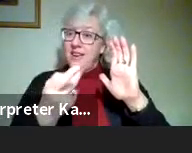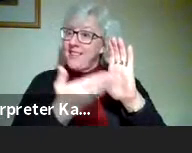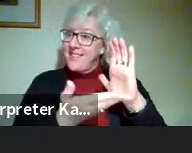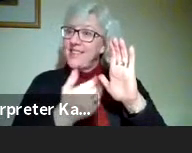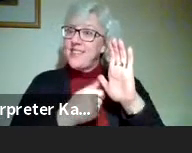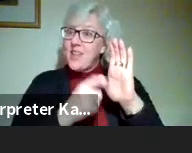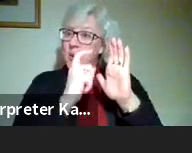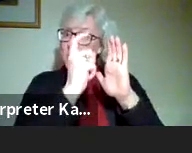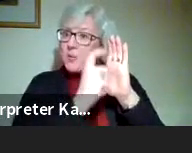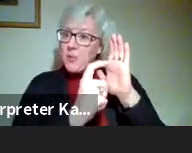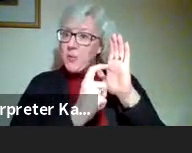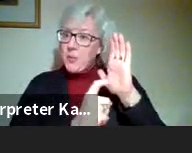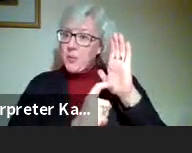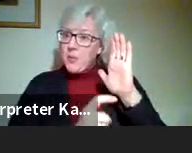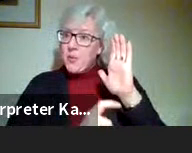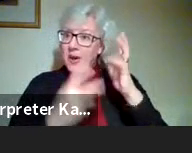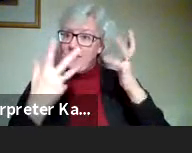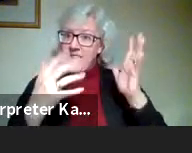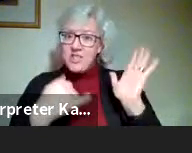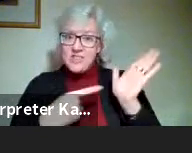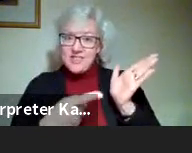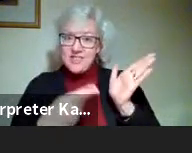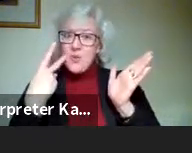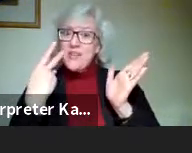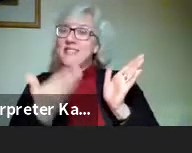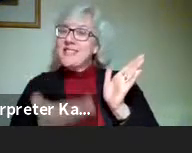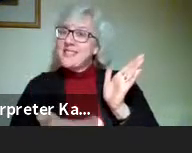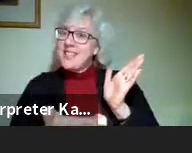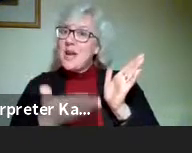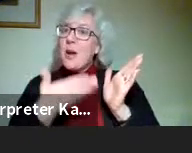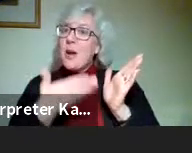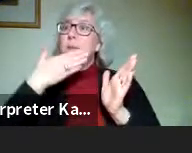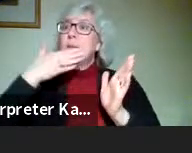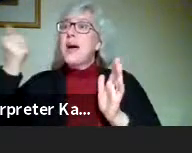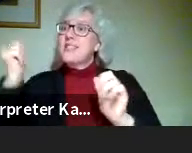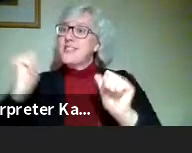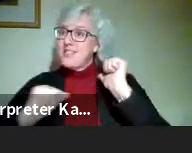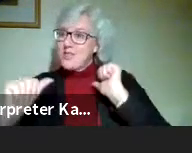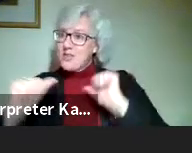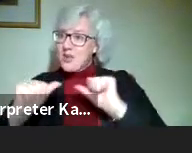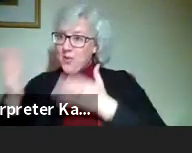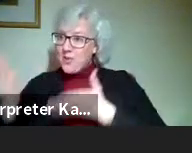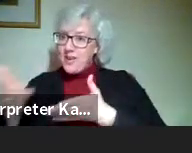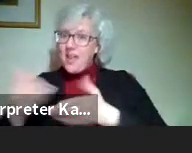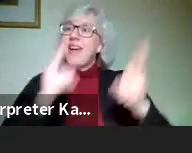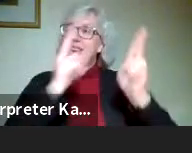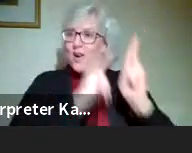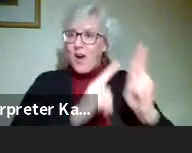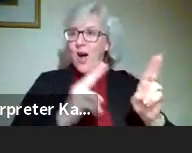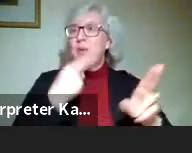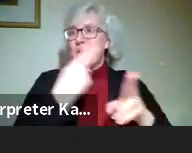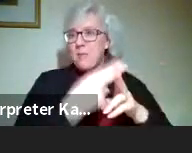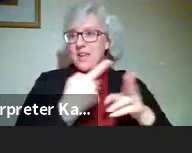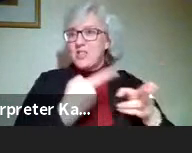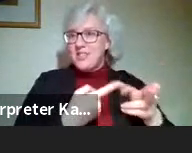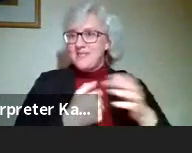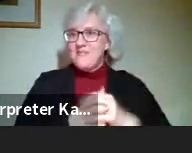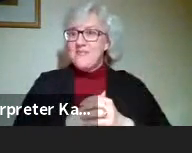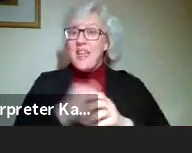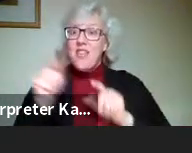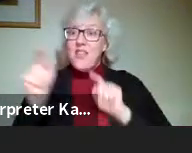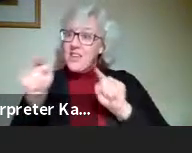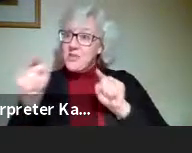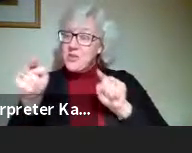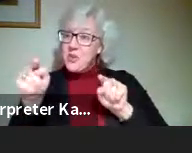here is the finished product. So as you can see, we have best of show and then also the honorable mention. These will be